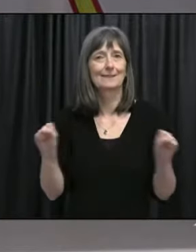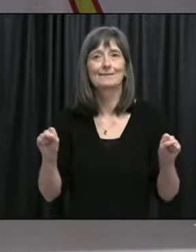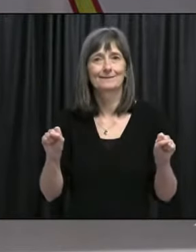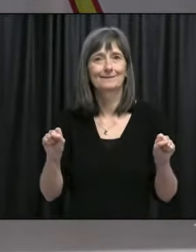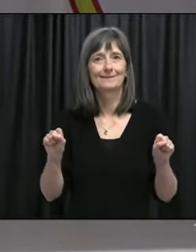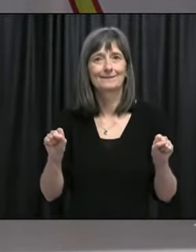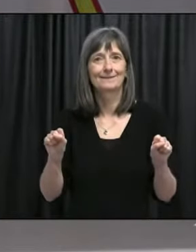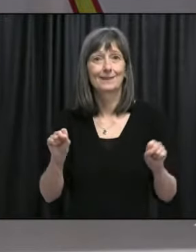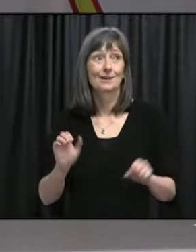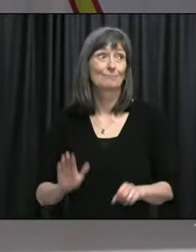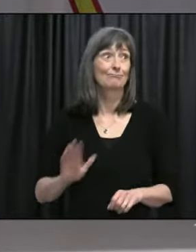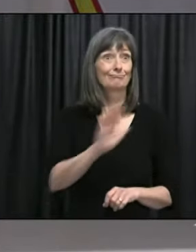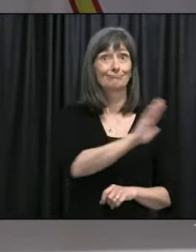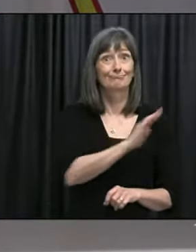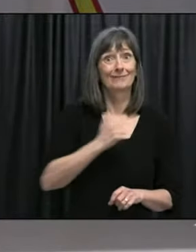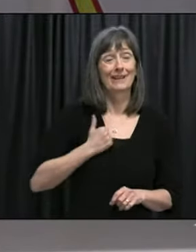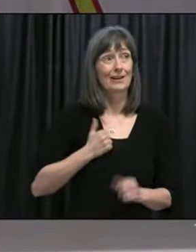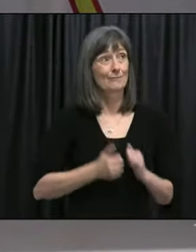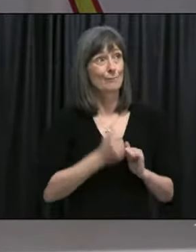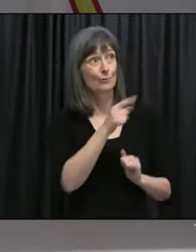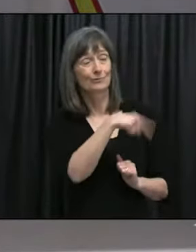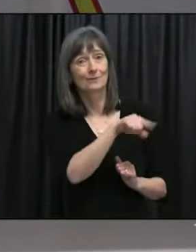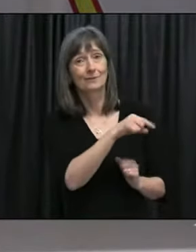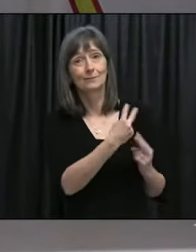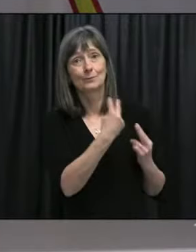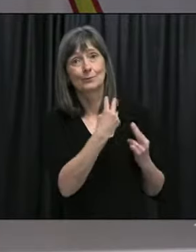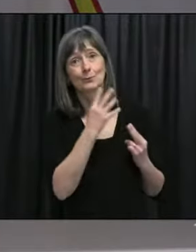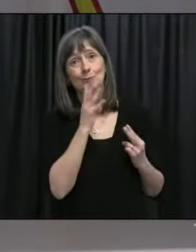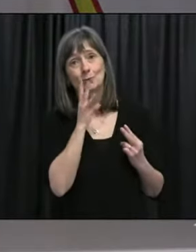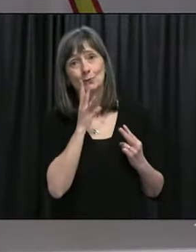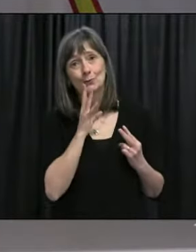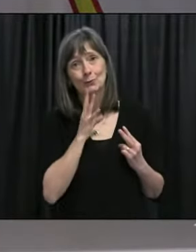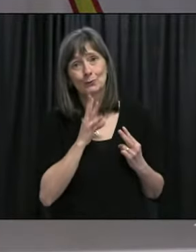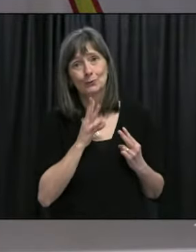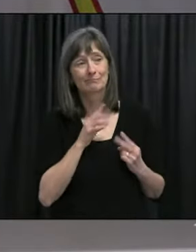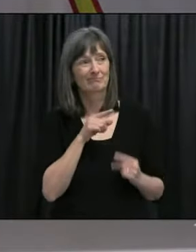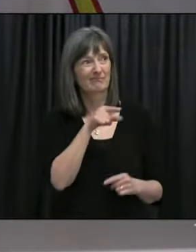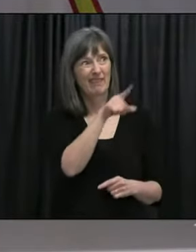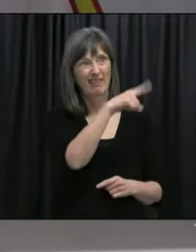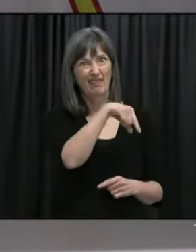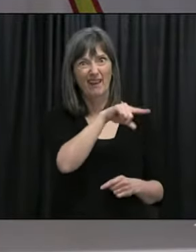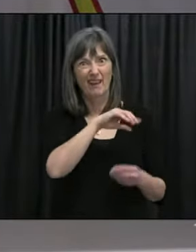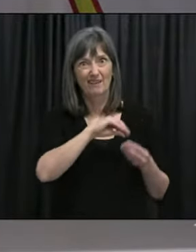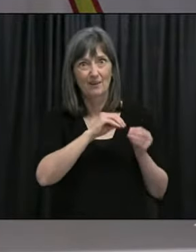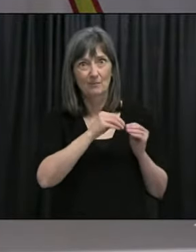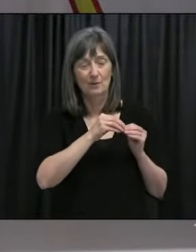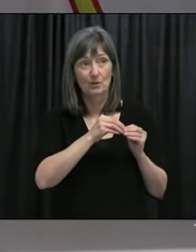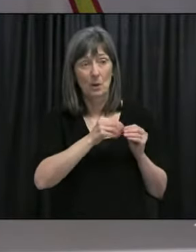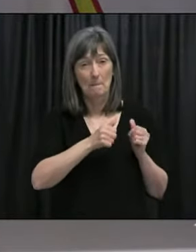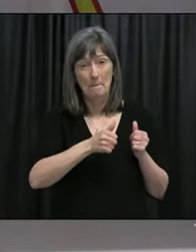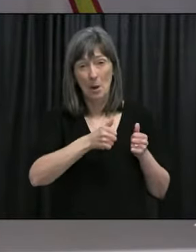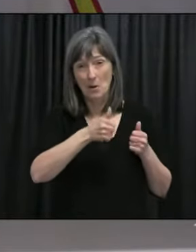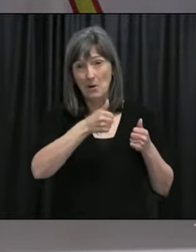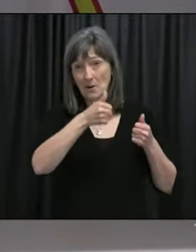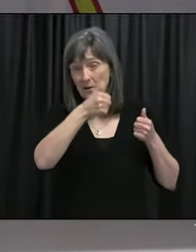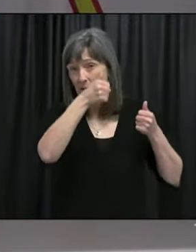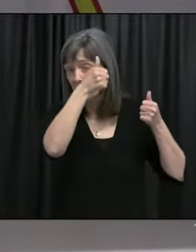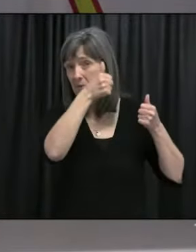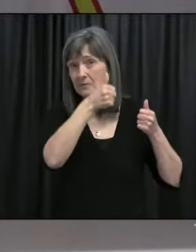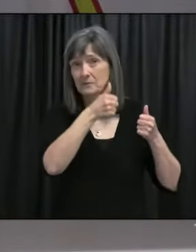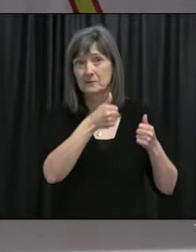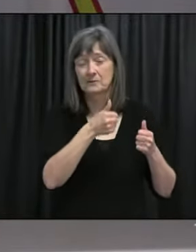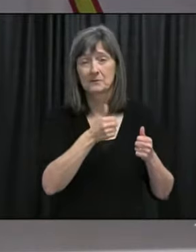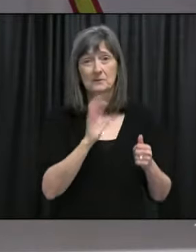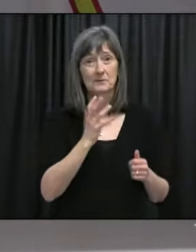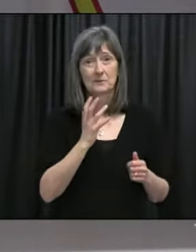are the envy of most provinces across the country. Many of them are currently seeing COVID increase in their, in their own local jurisdictions.